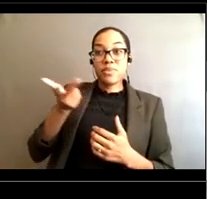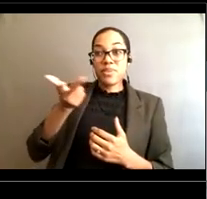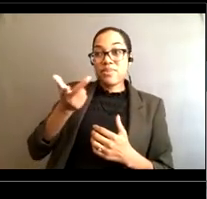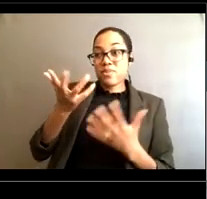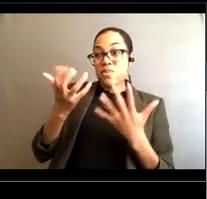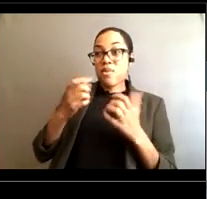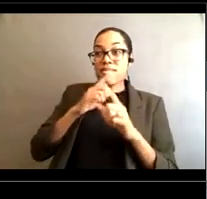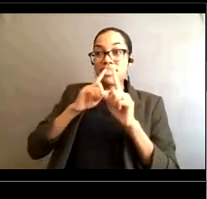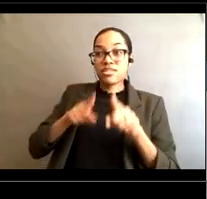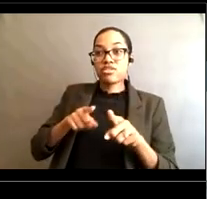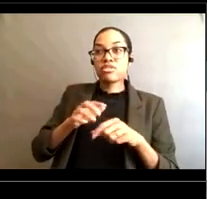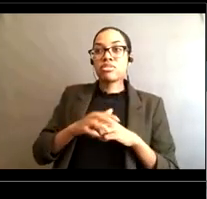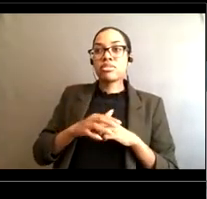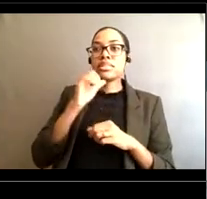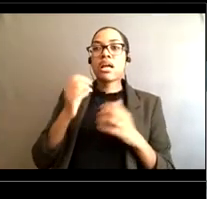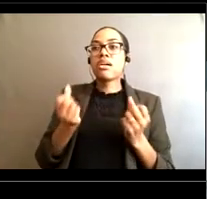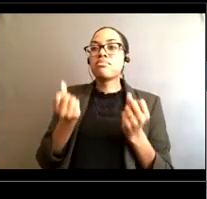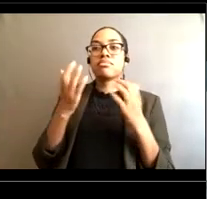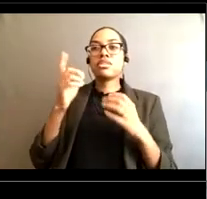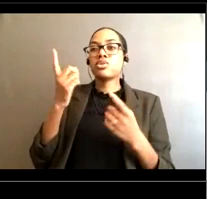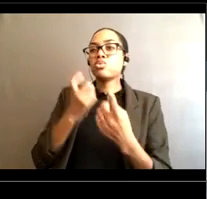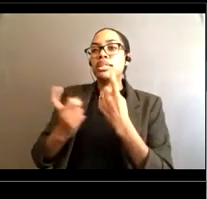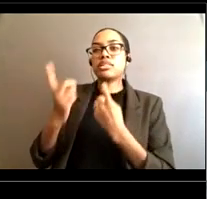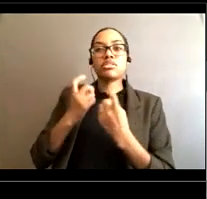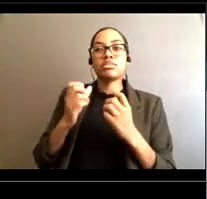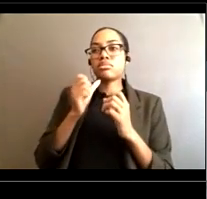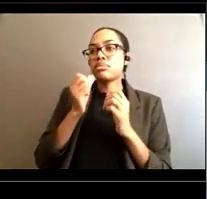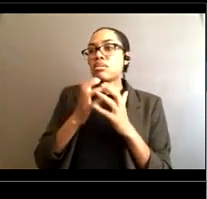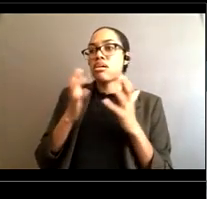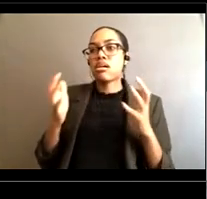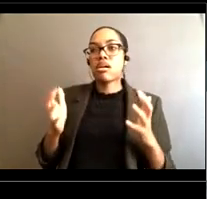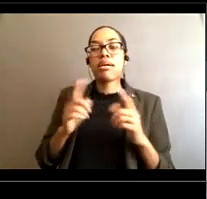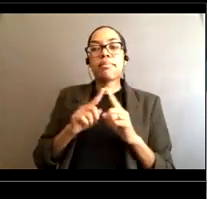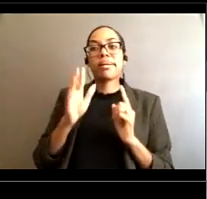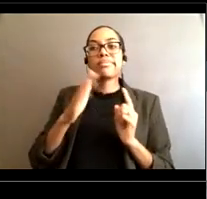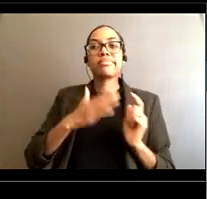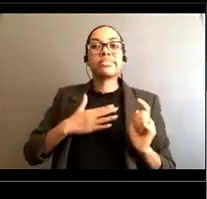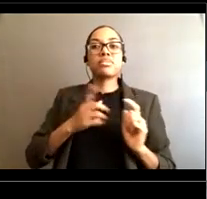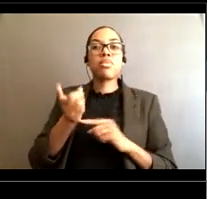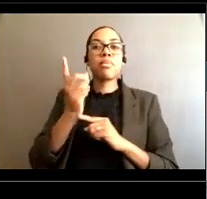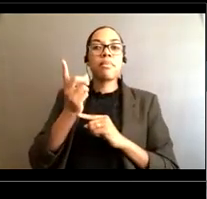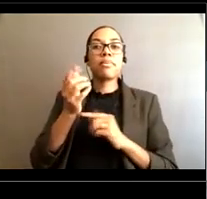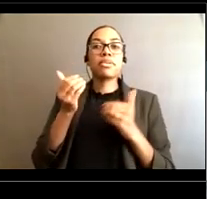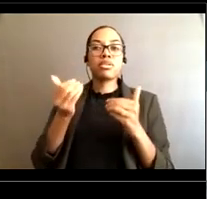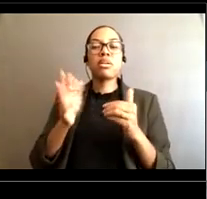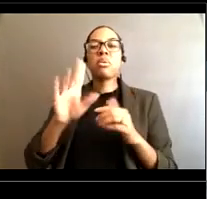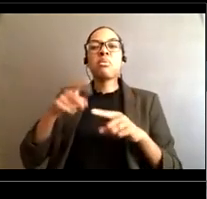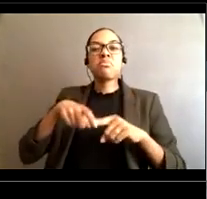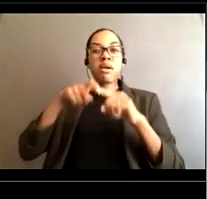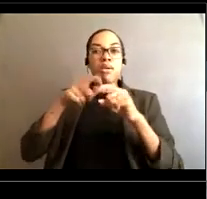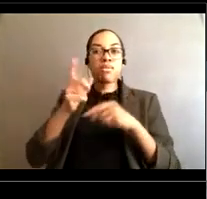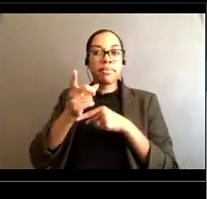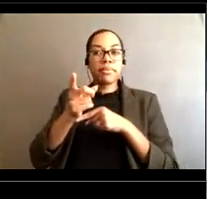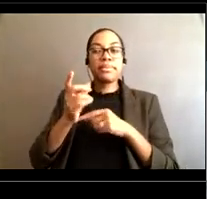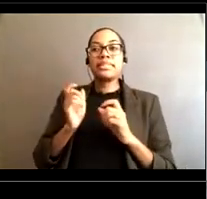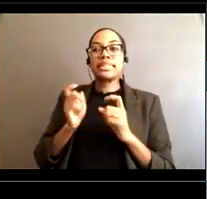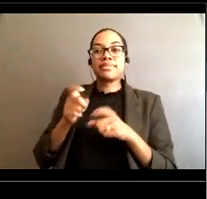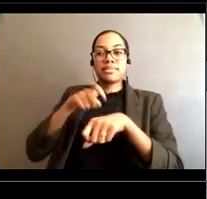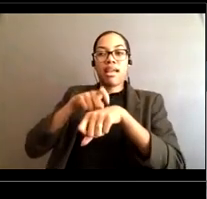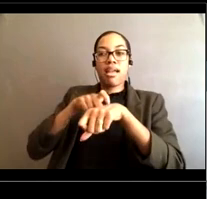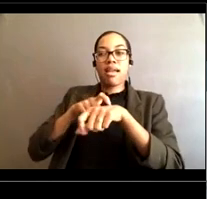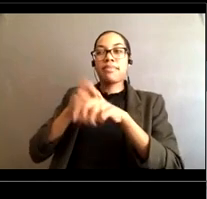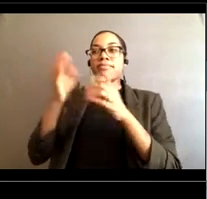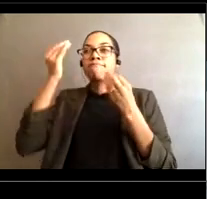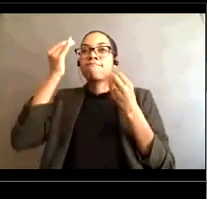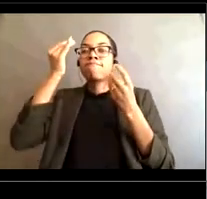and we don't have too many yet So, please take a moment Let's let's take a little pause And give people a moment to